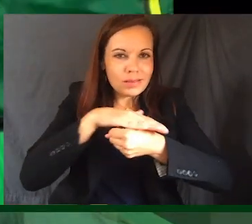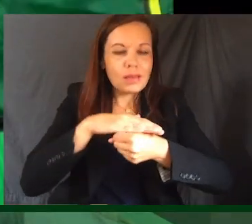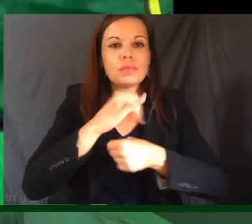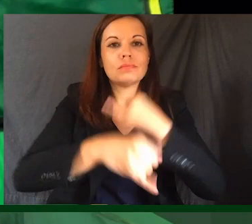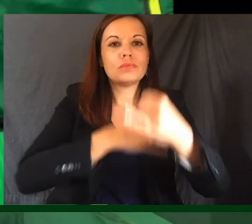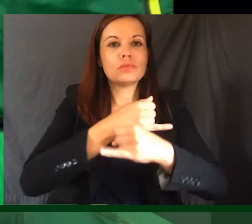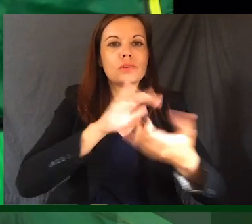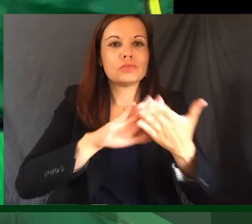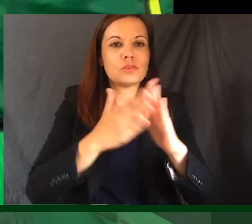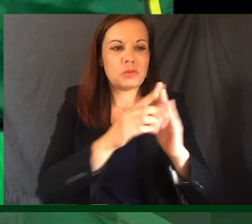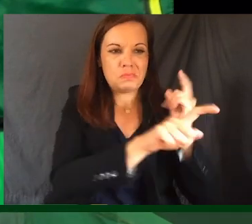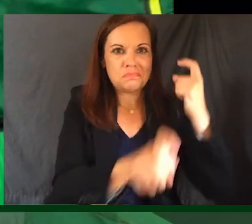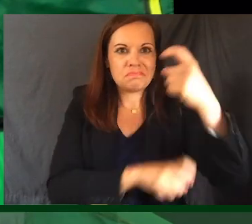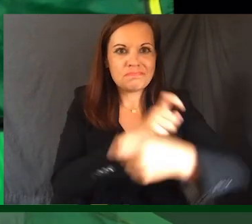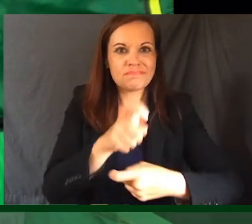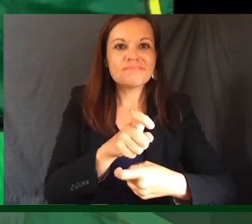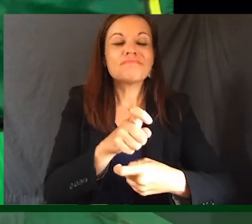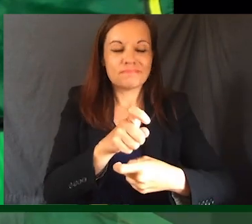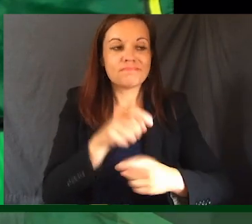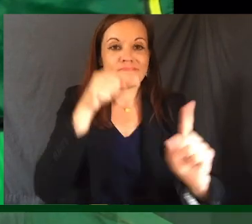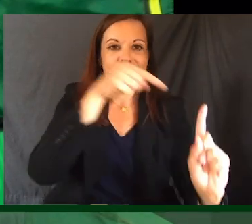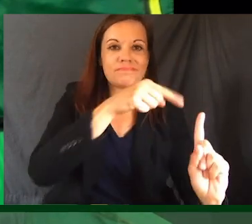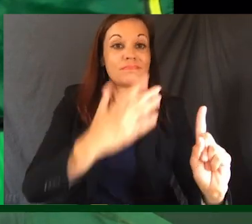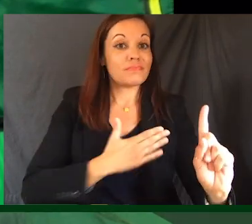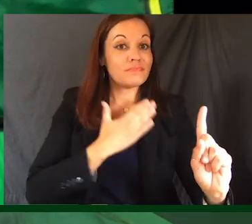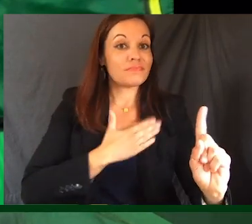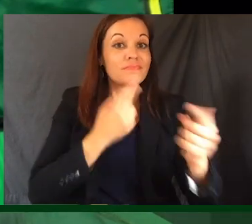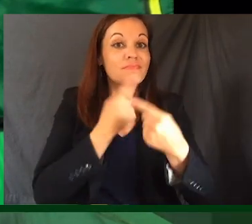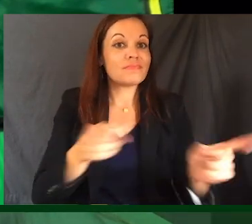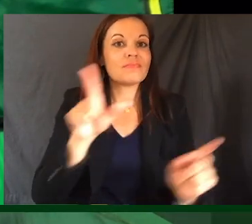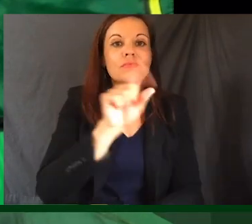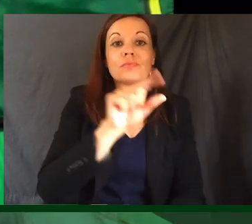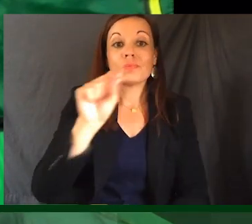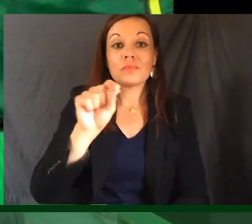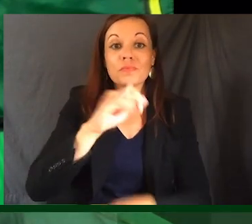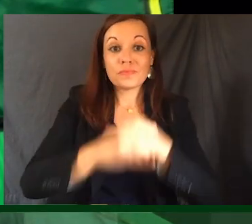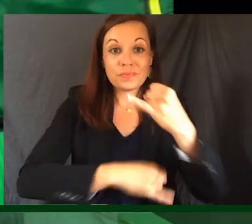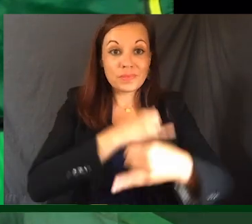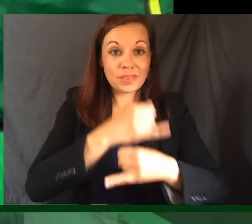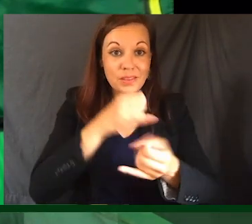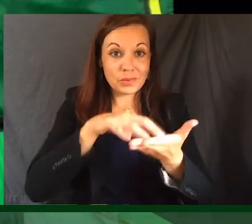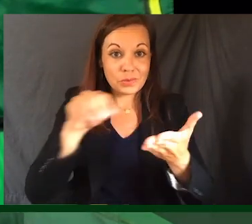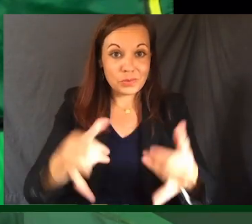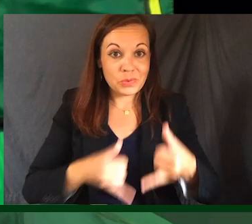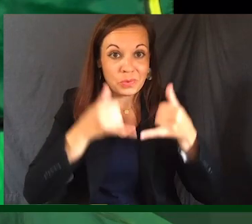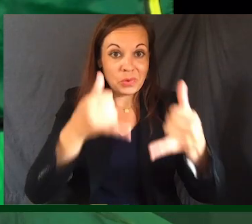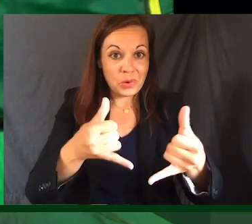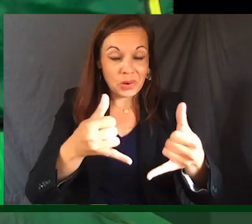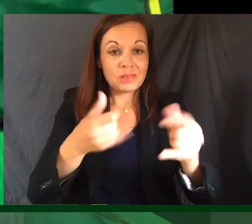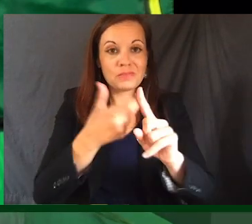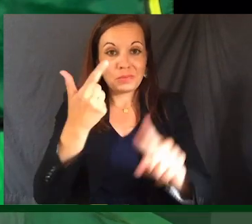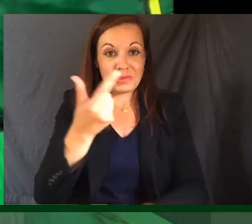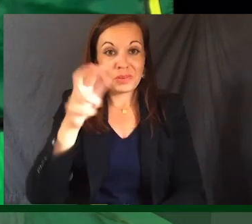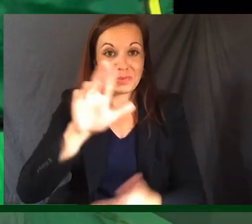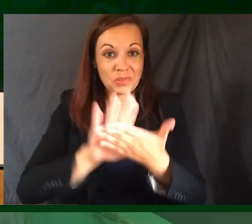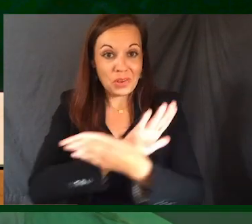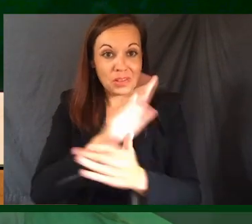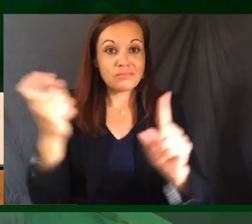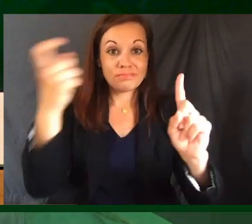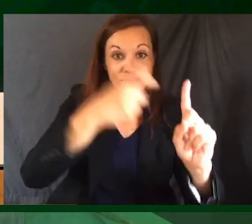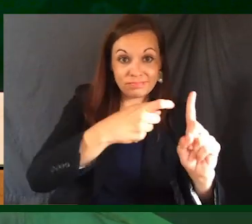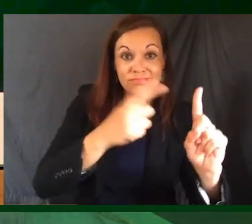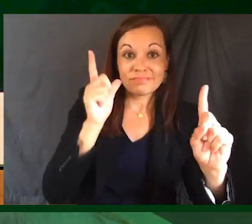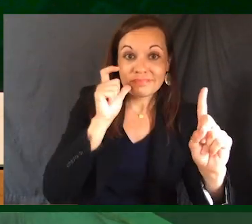I am pleased to announce that the 2020 International Student Award at Green River College